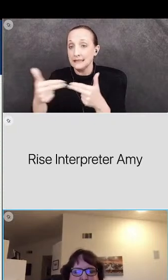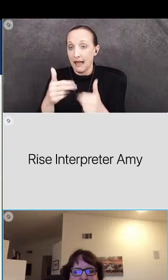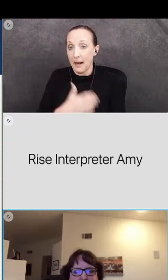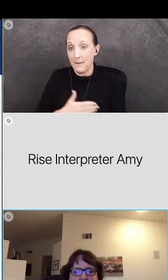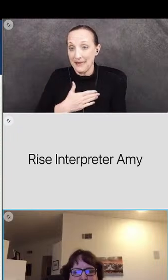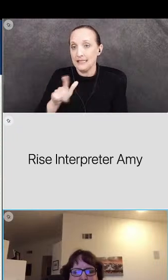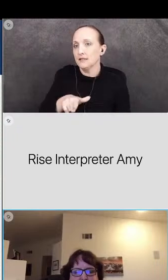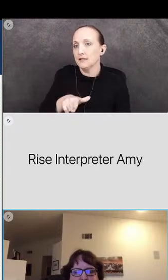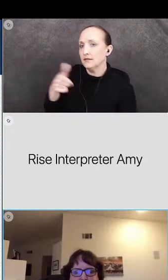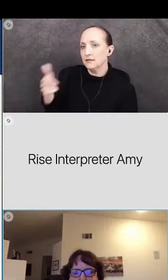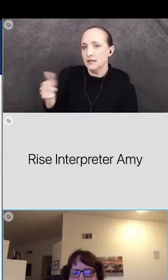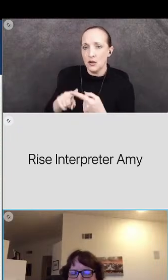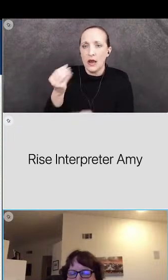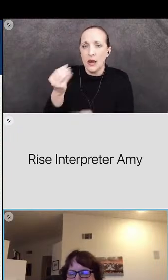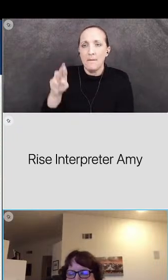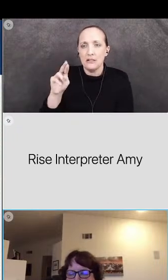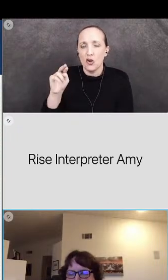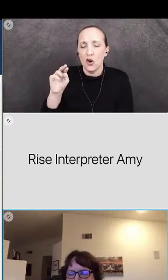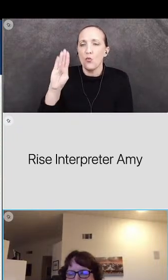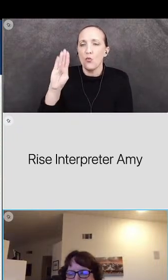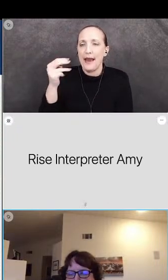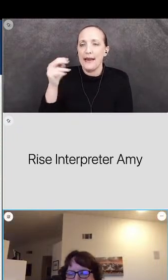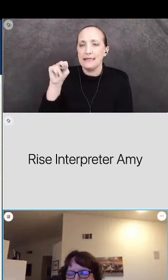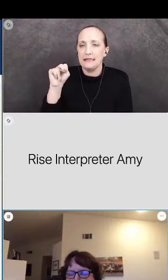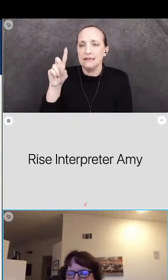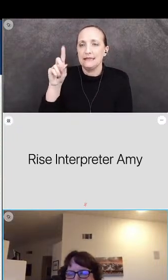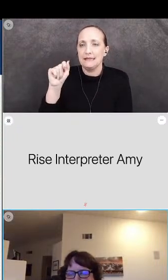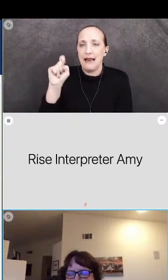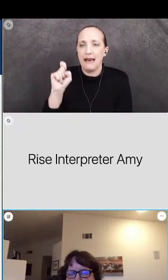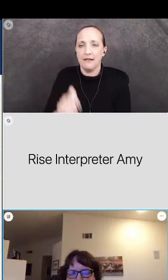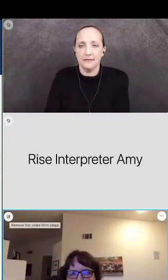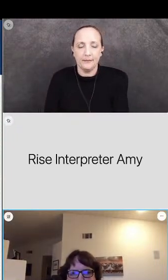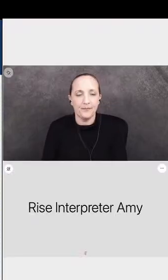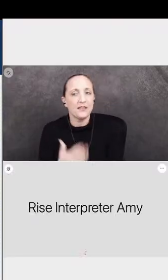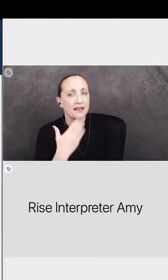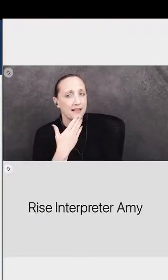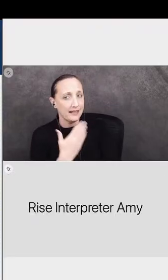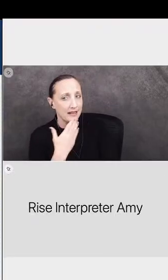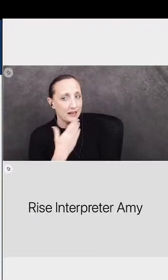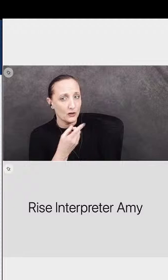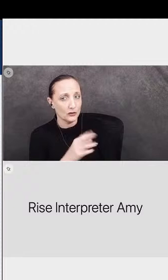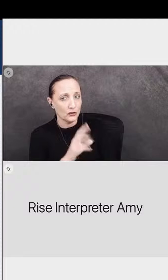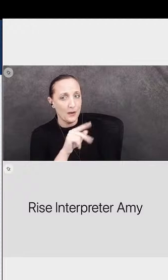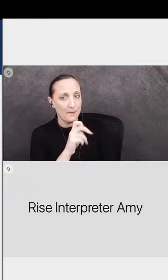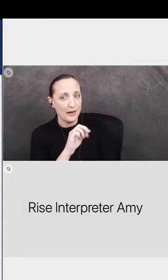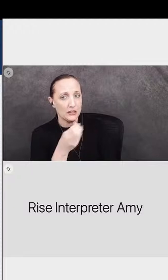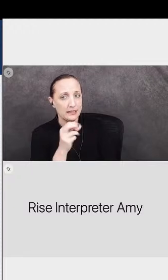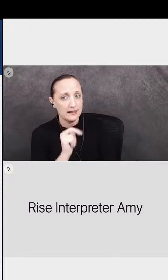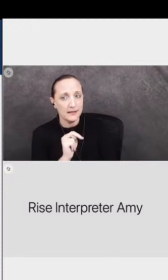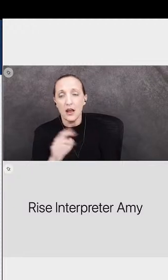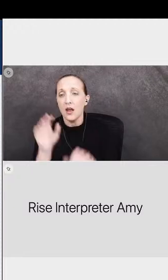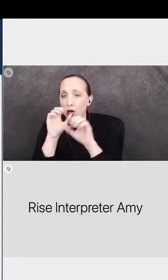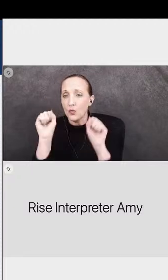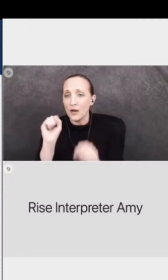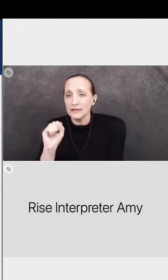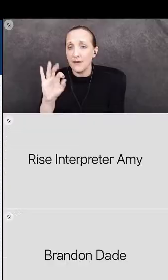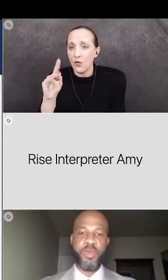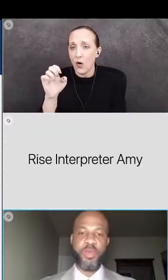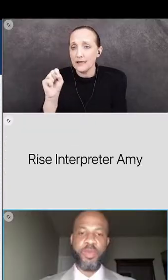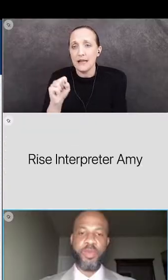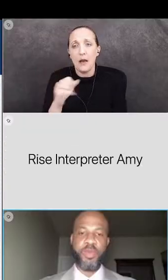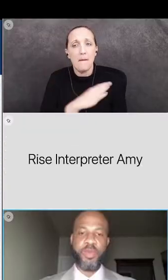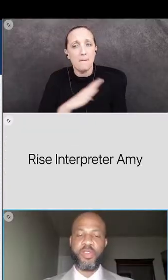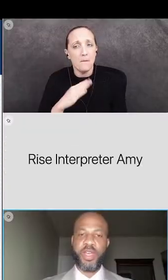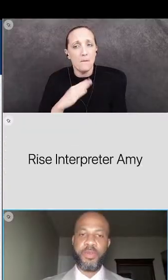i'd like to turn it over to mr brown and dade thank you dr peterson president flores board members